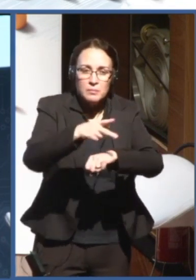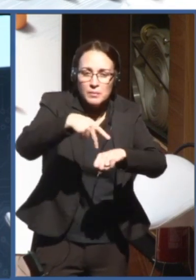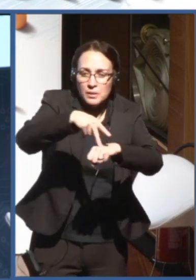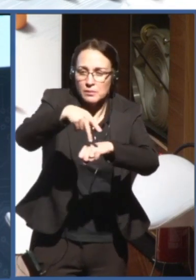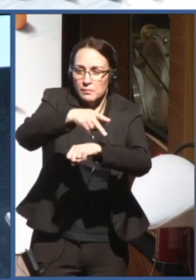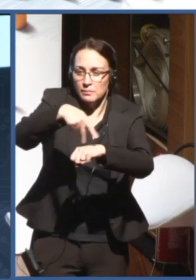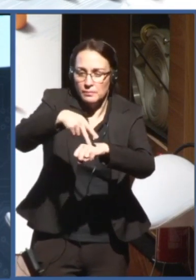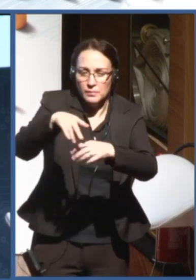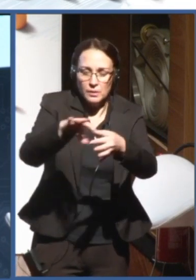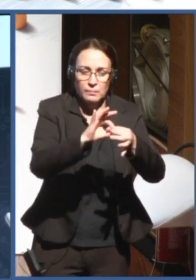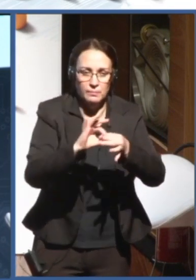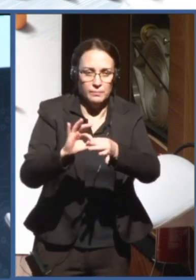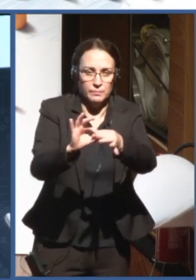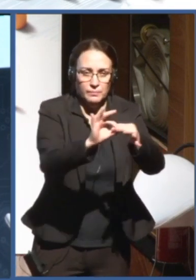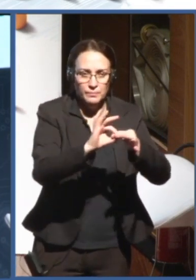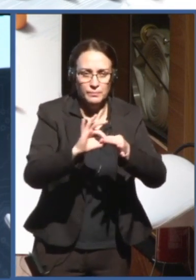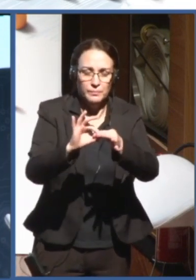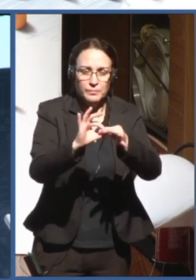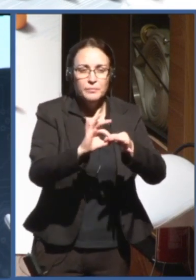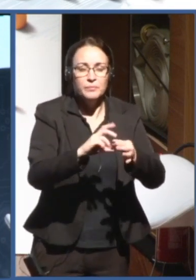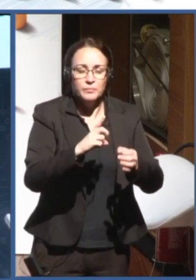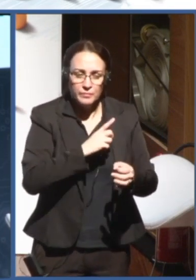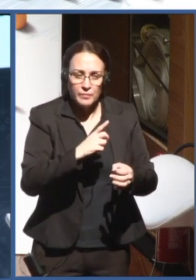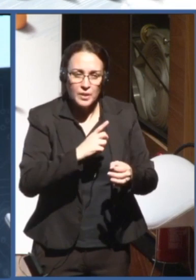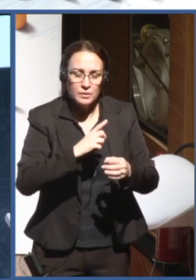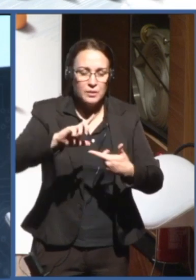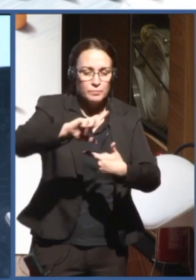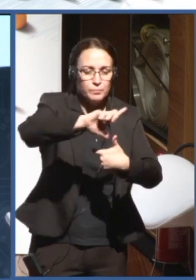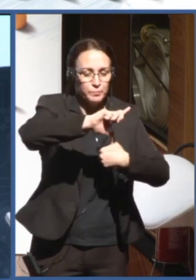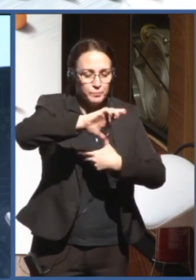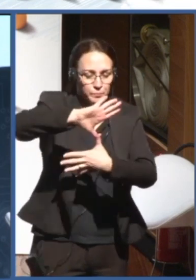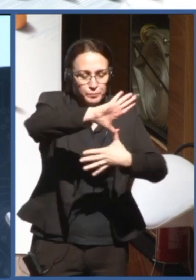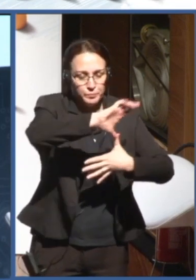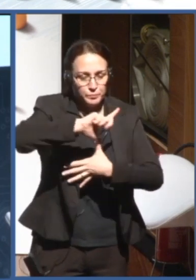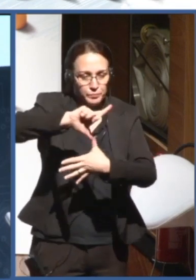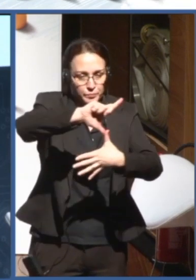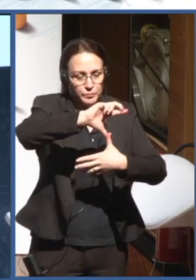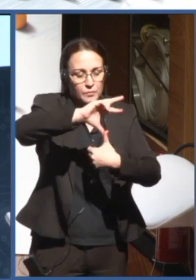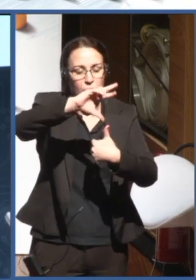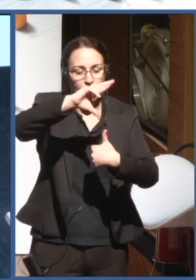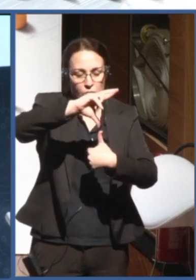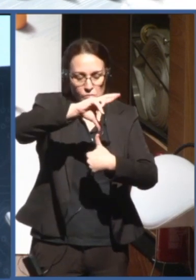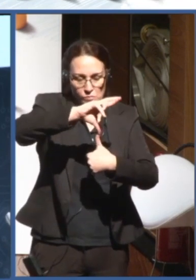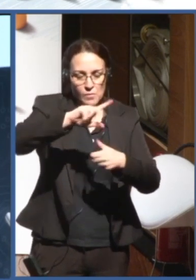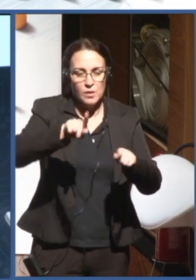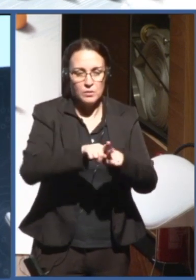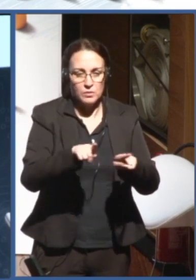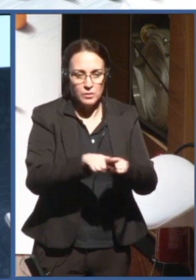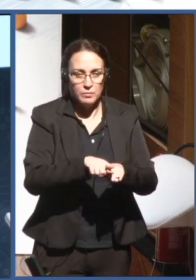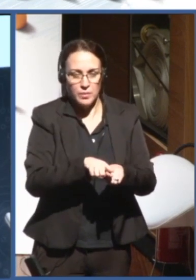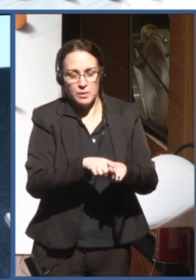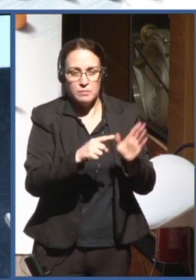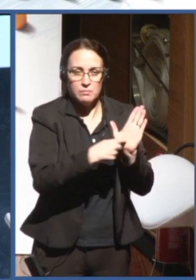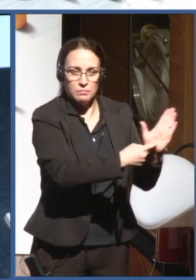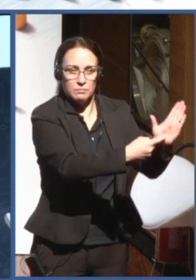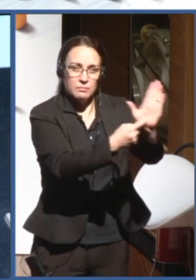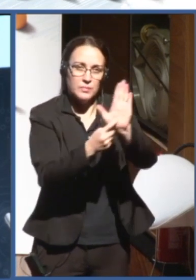of the Latin America and the Caribbean network. Just to address the different topics, the different issues,